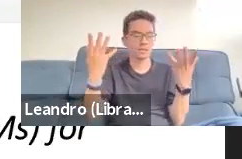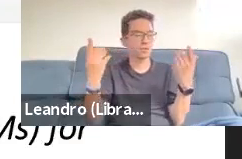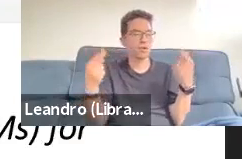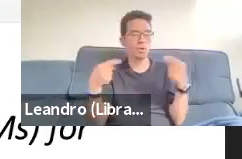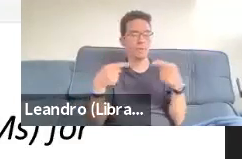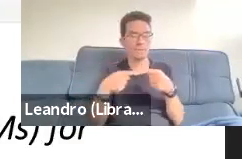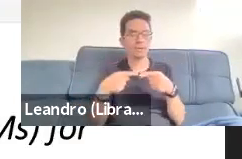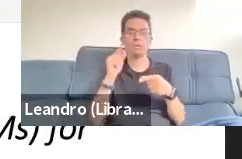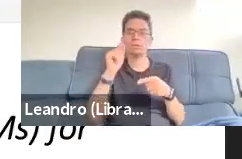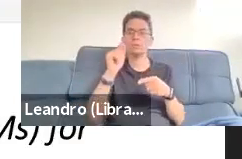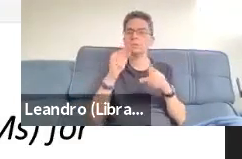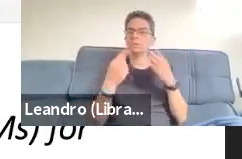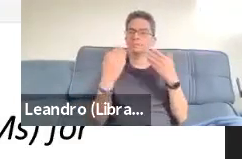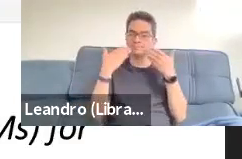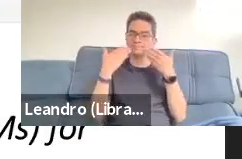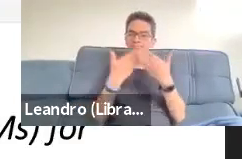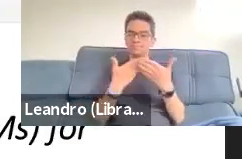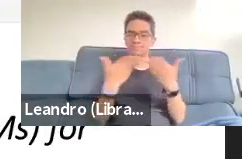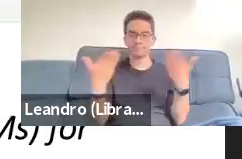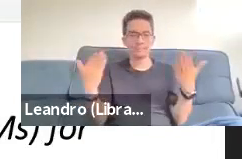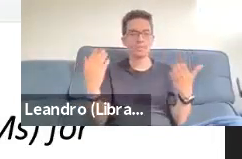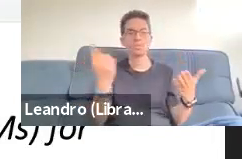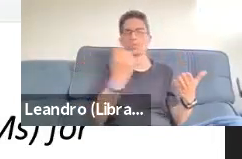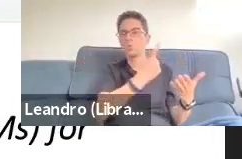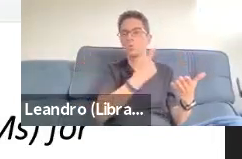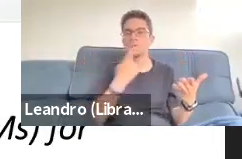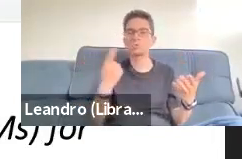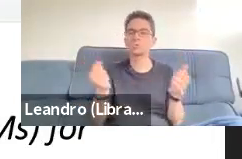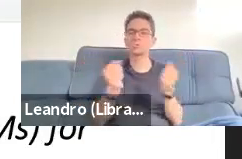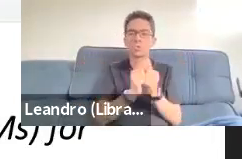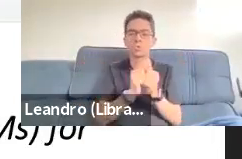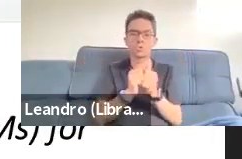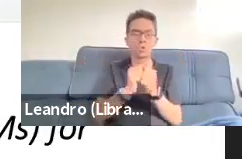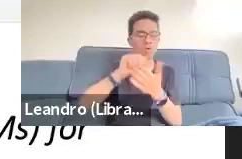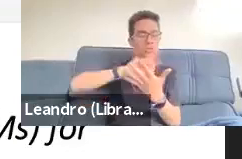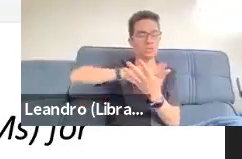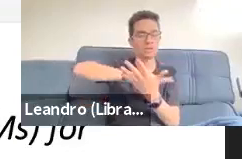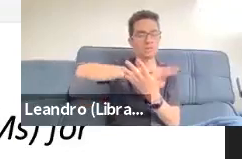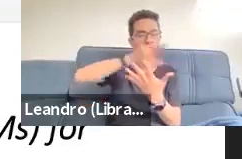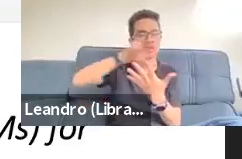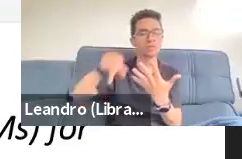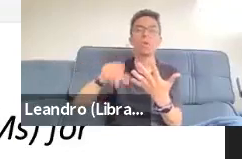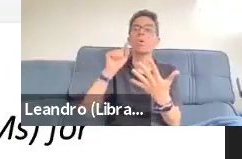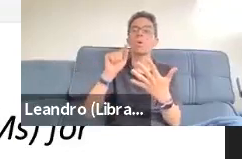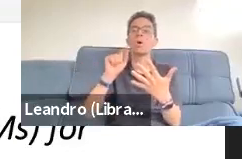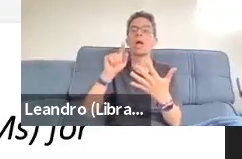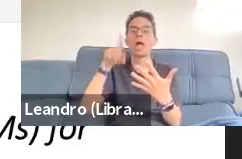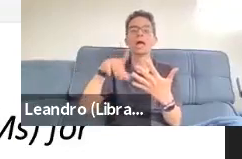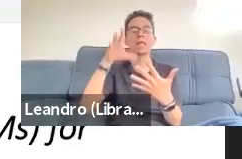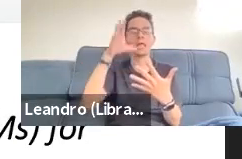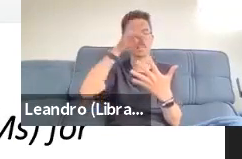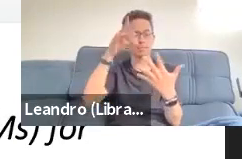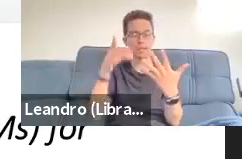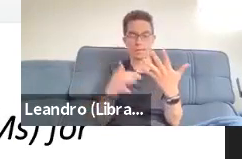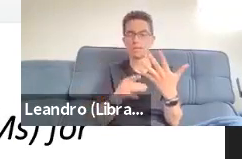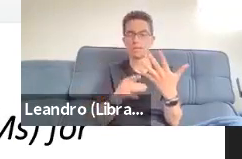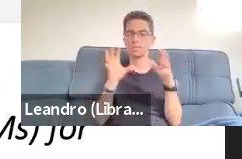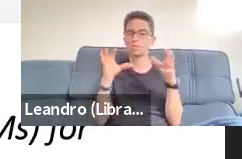included engineers computer sciences communication specialist participant users as well as disability specialists.